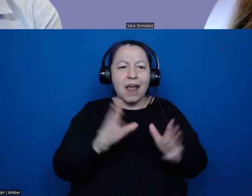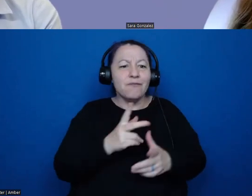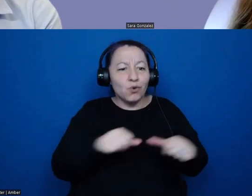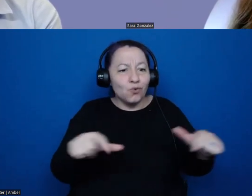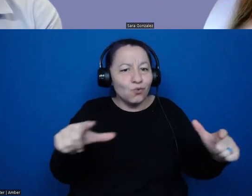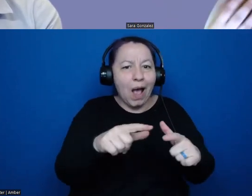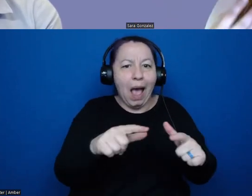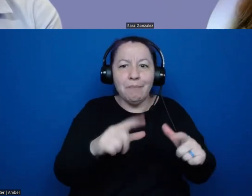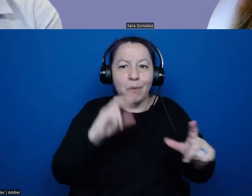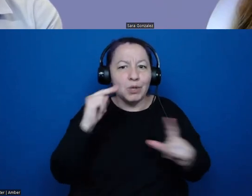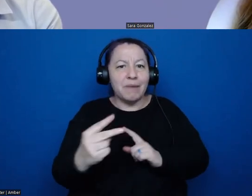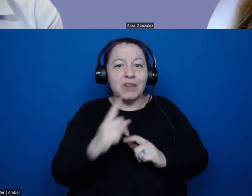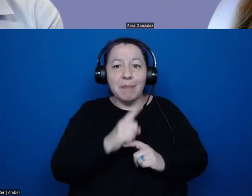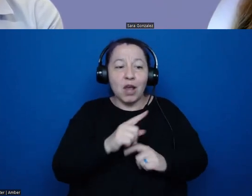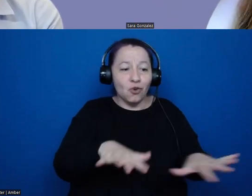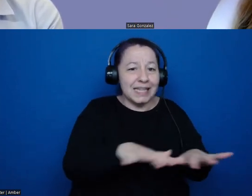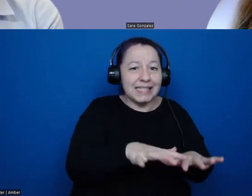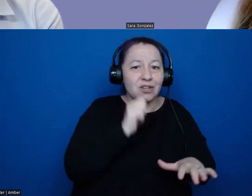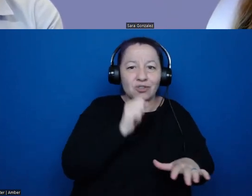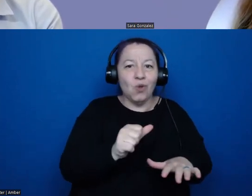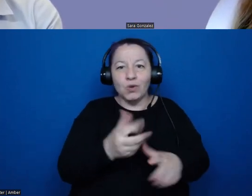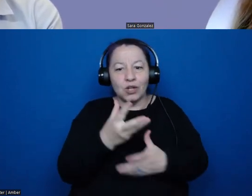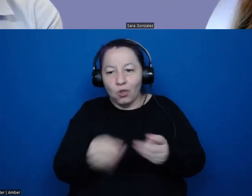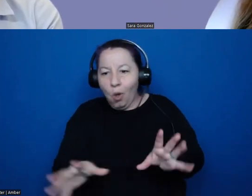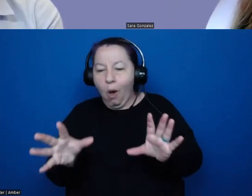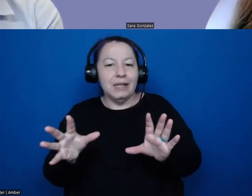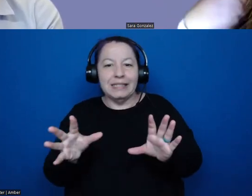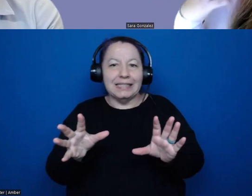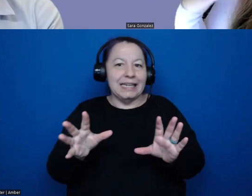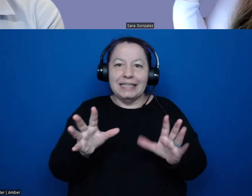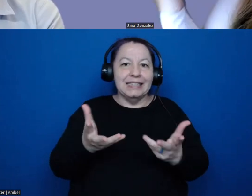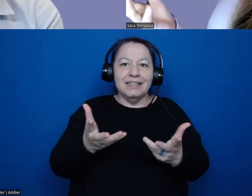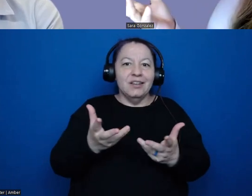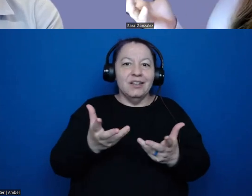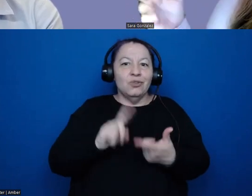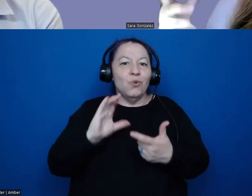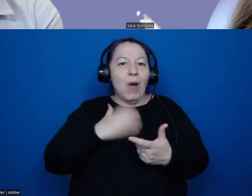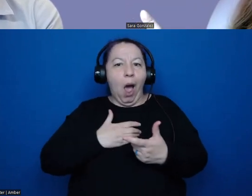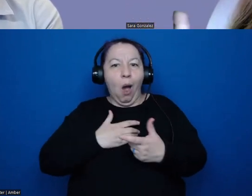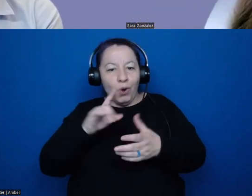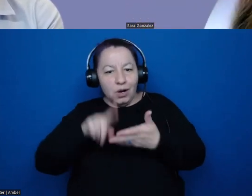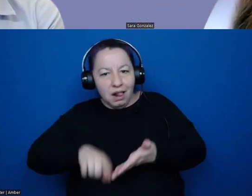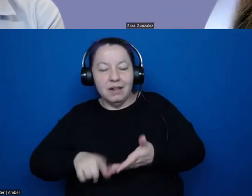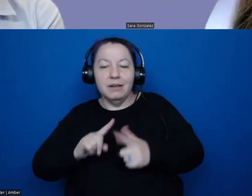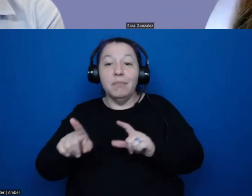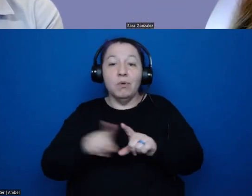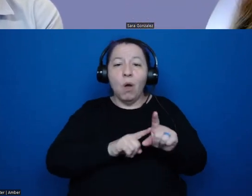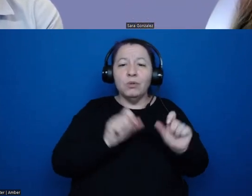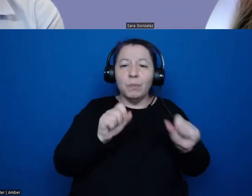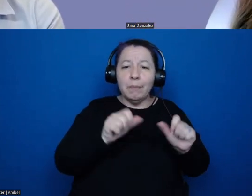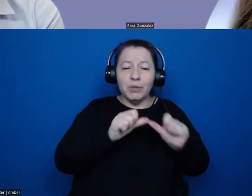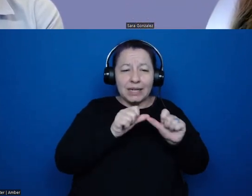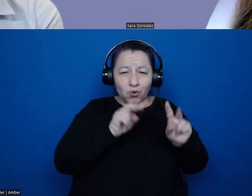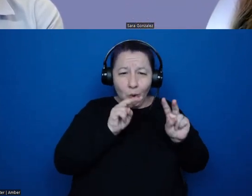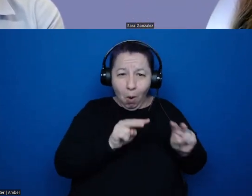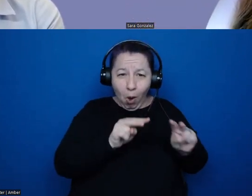hole of curation. And it's also a new technique for us to be able to continue to monitor the impact